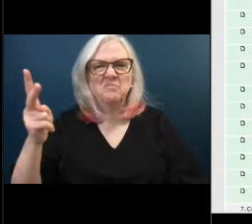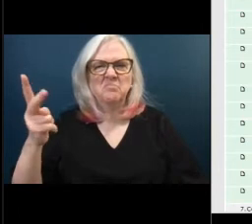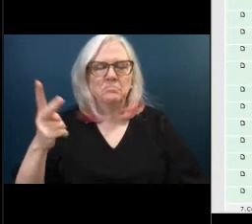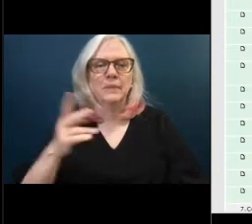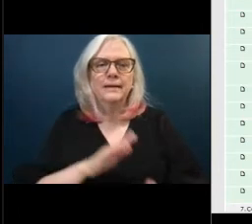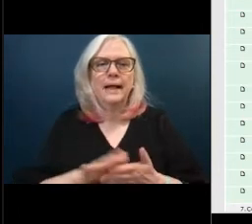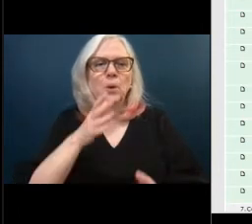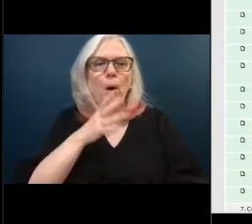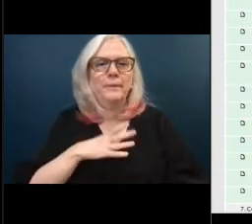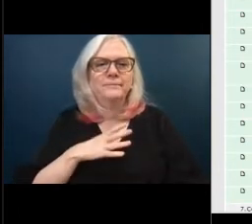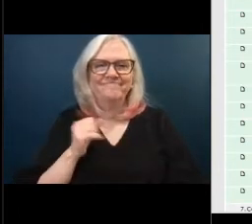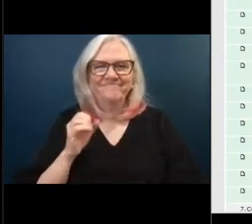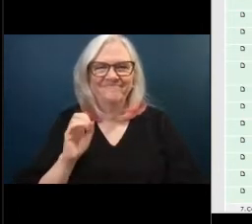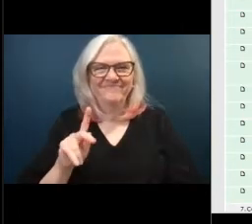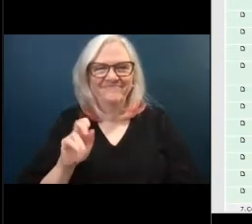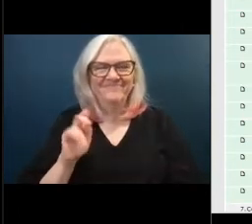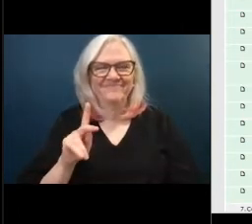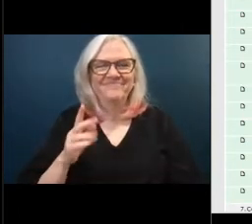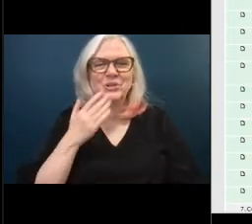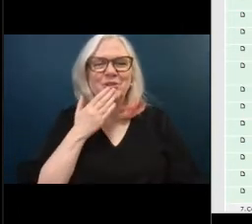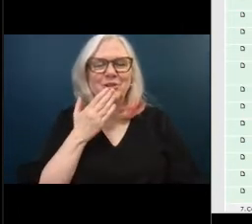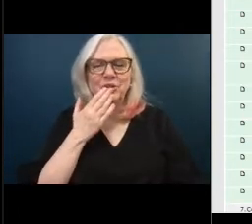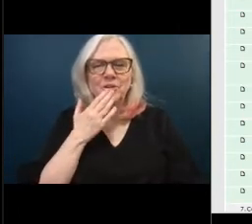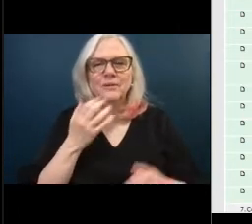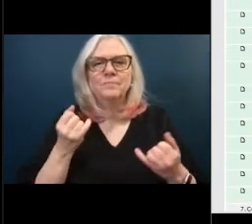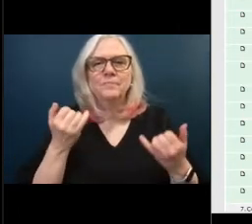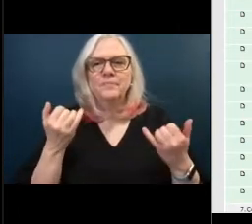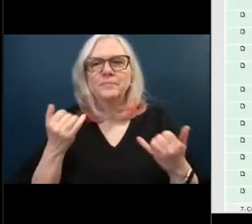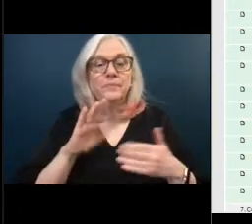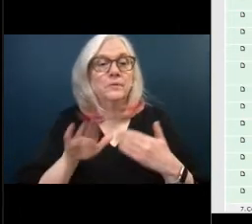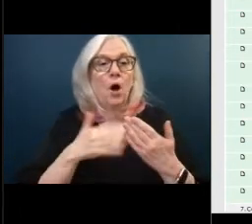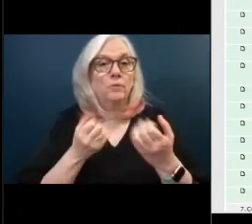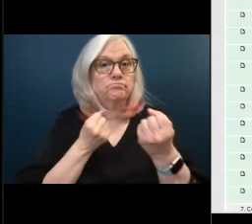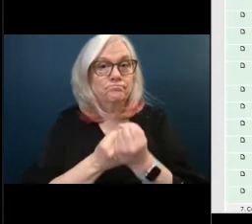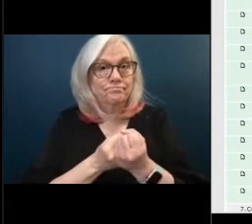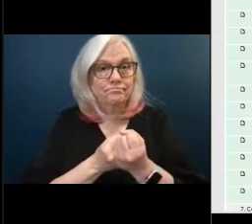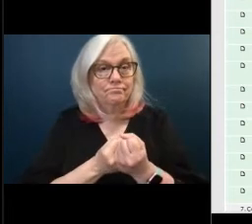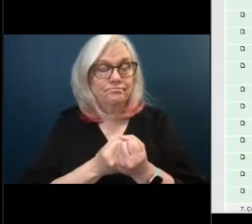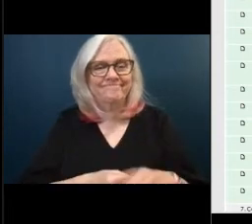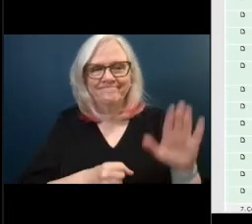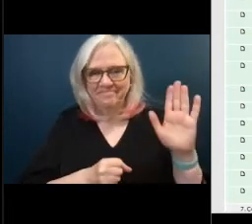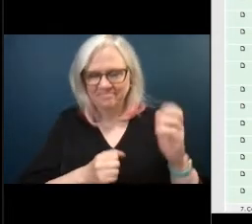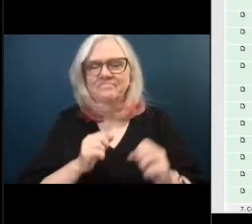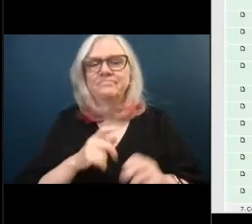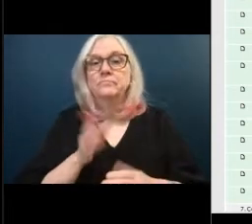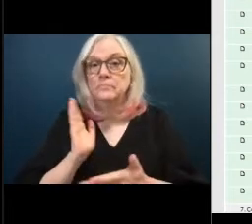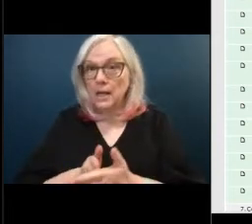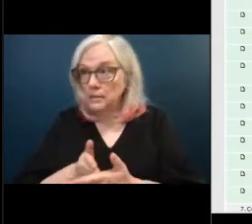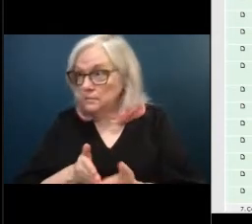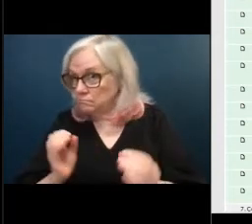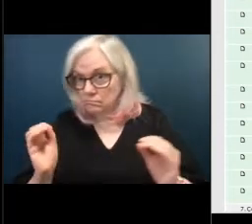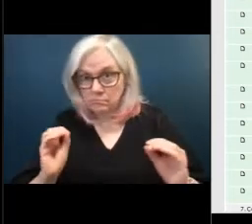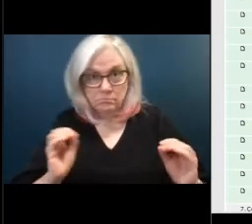lady good good excellent and we have a motion a second all those in favor say aye aye aye all those opposed say no